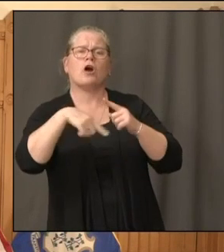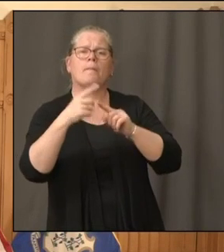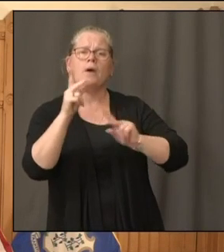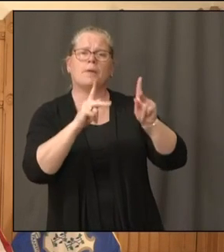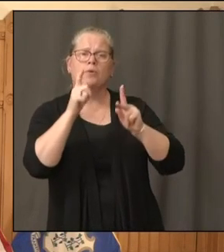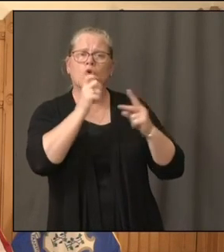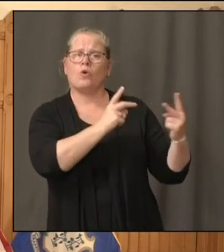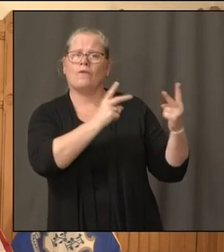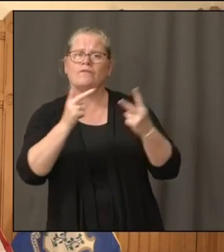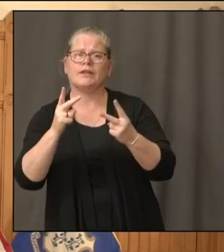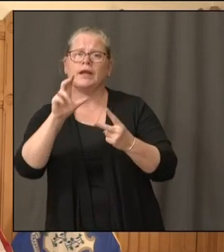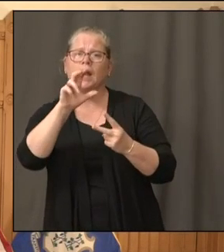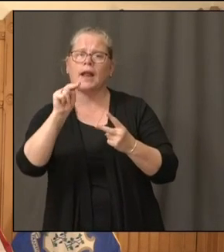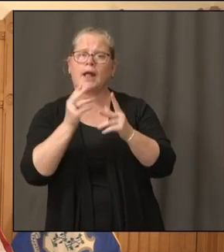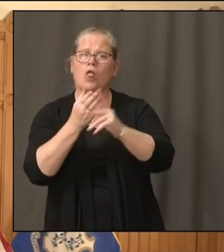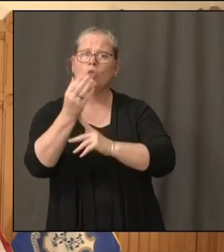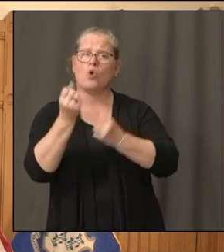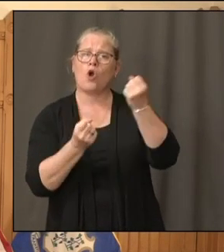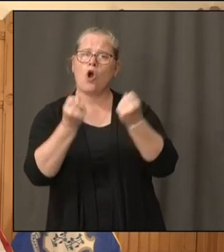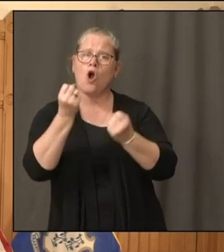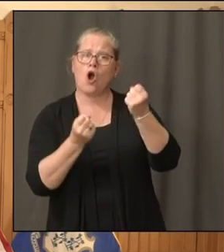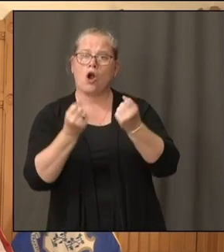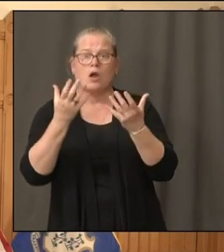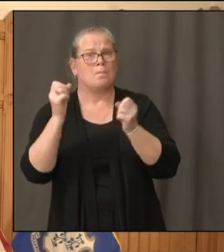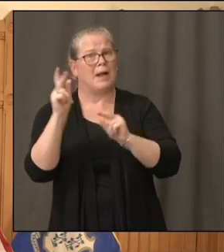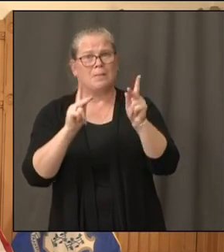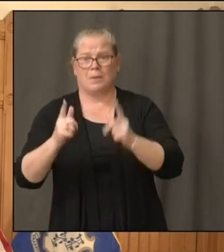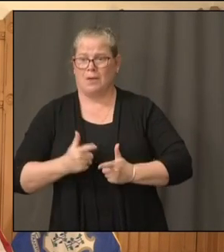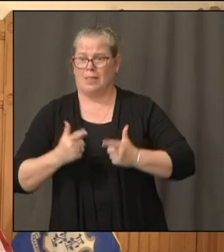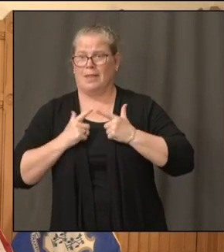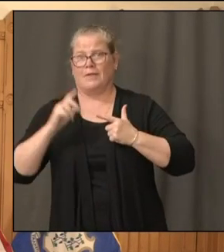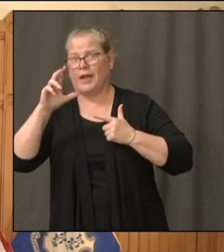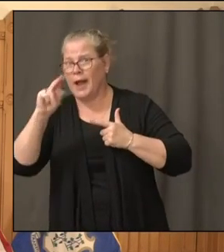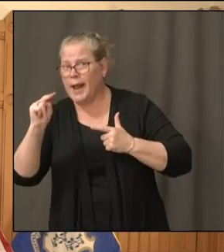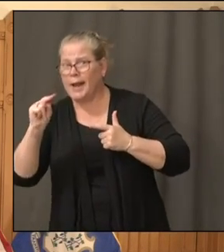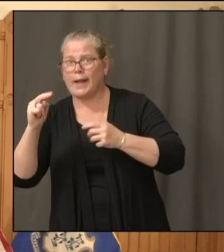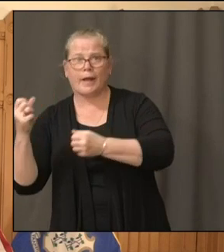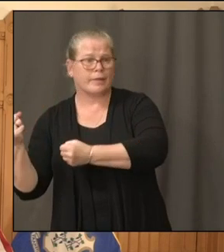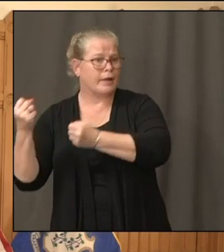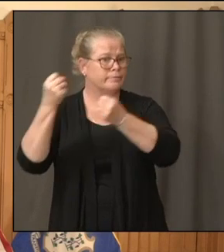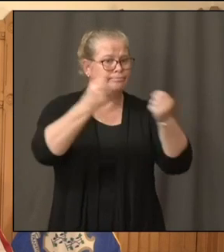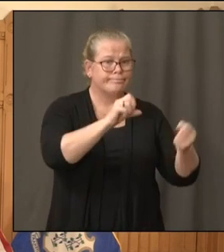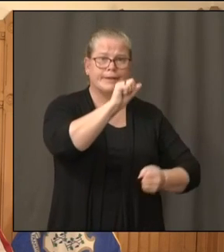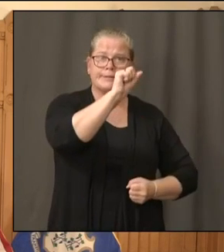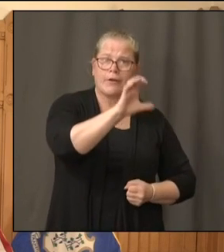Connecticut who have places in South Carolina and in North Carolina.